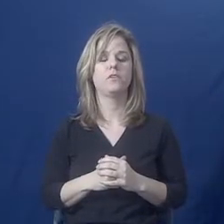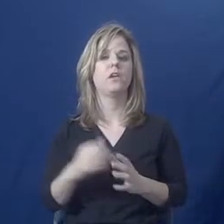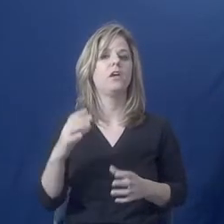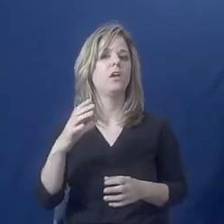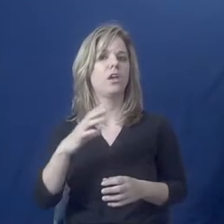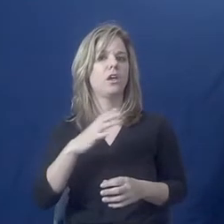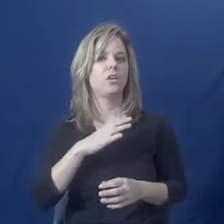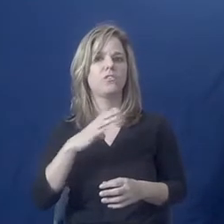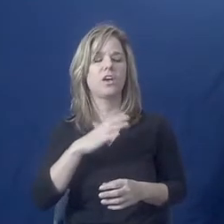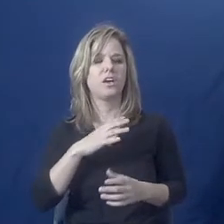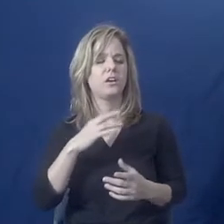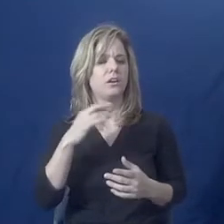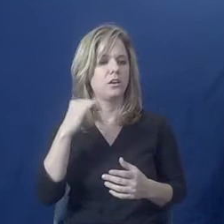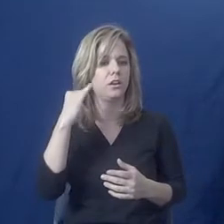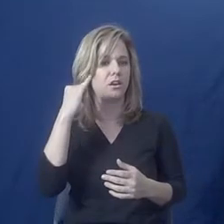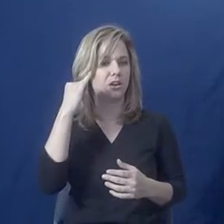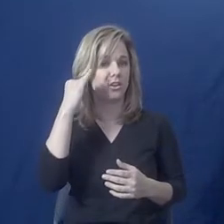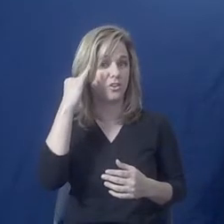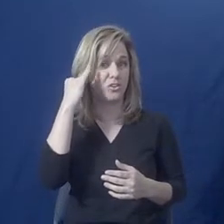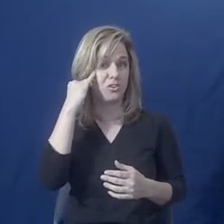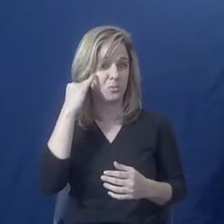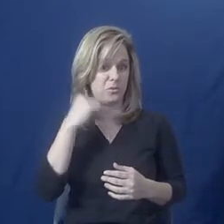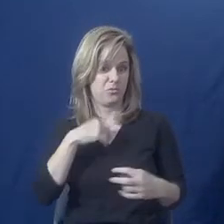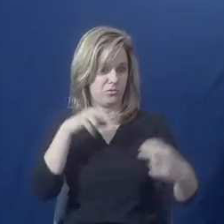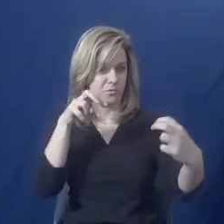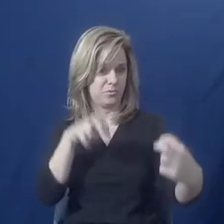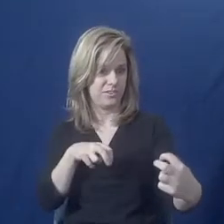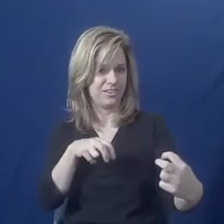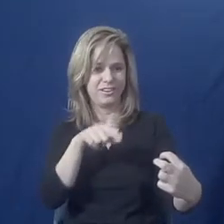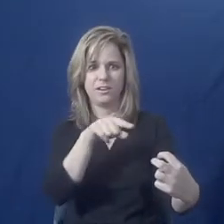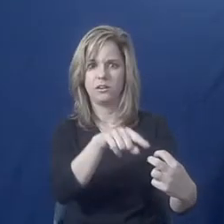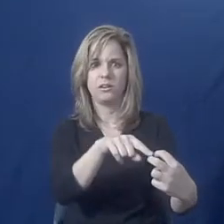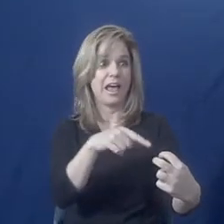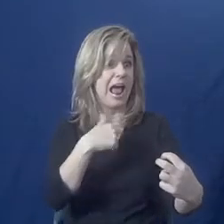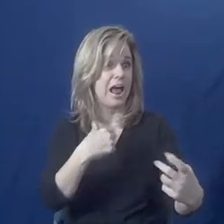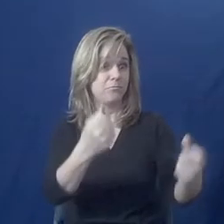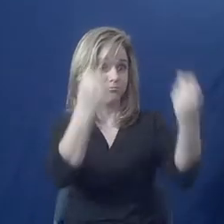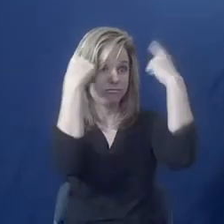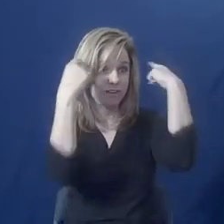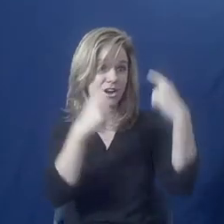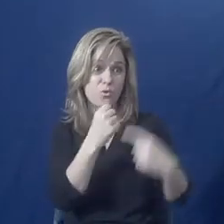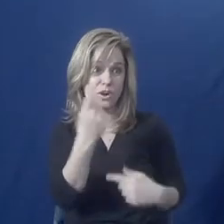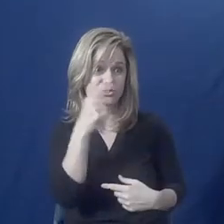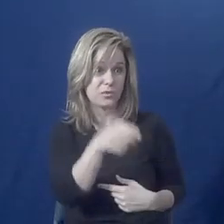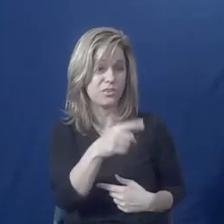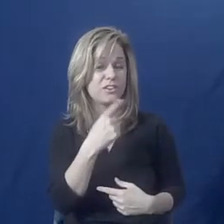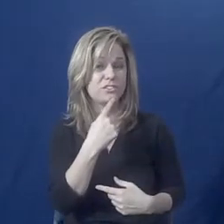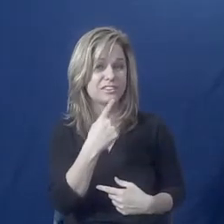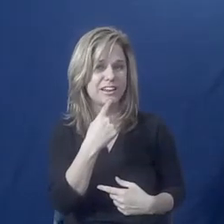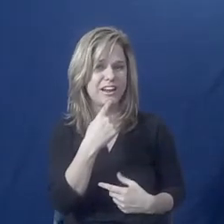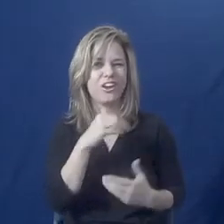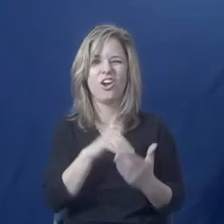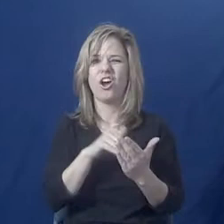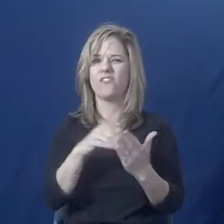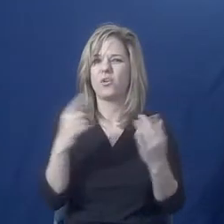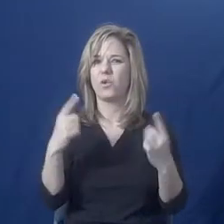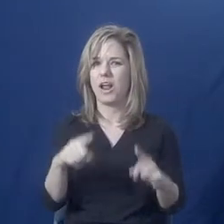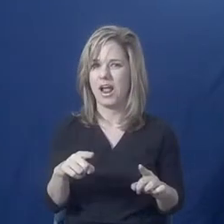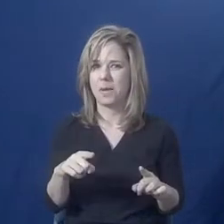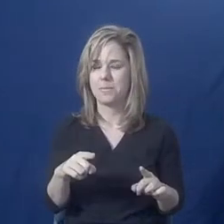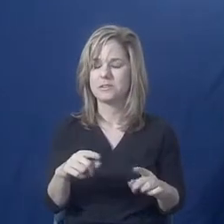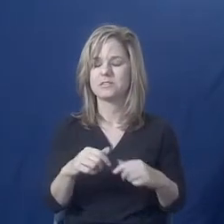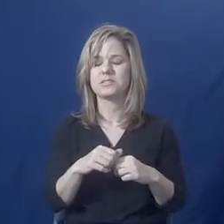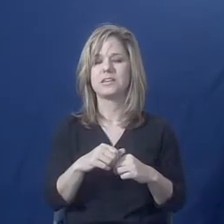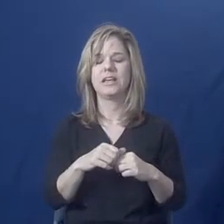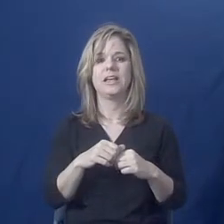understand if you don't understand. A lot of times what I have seen is people working with different